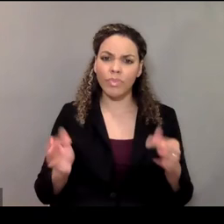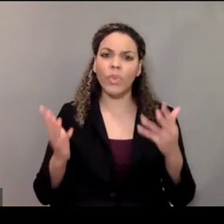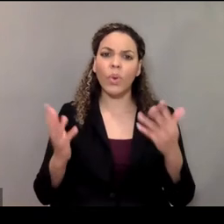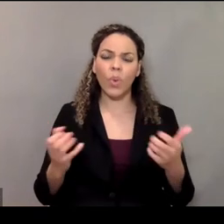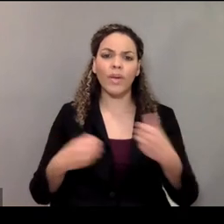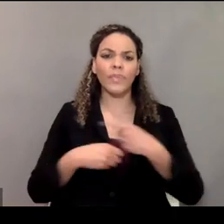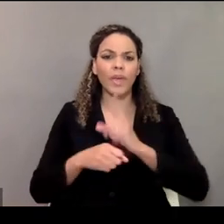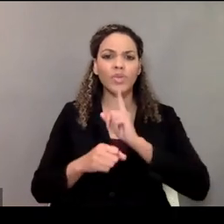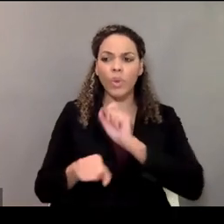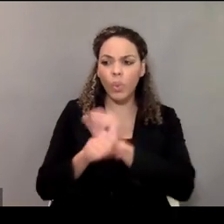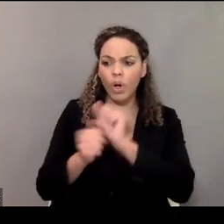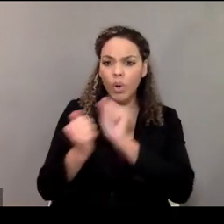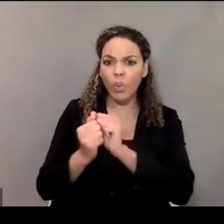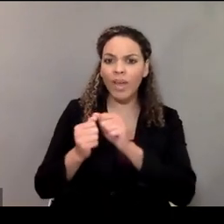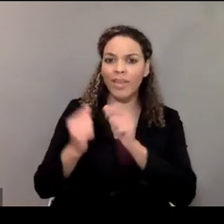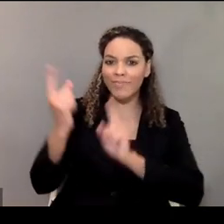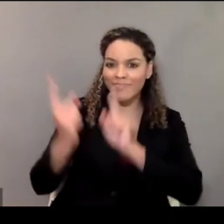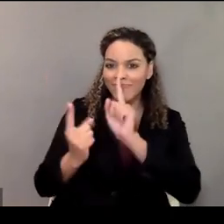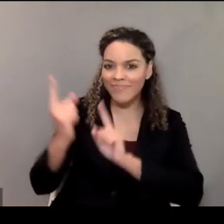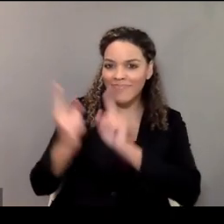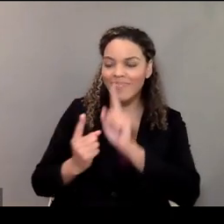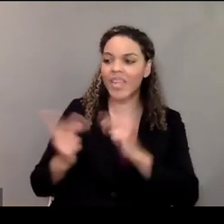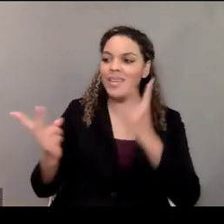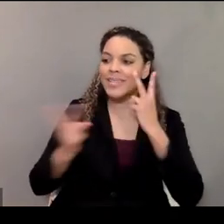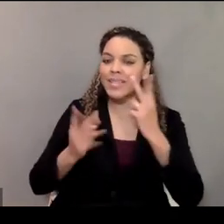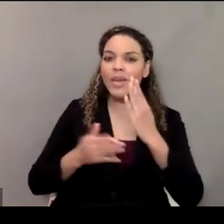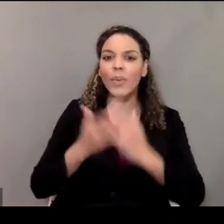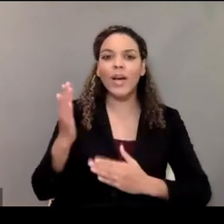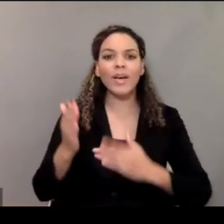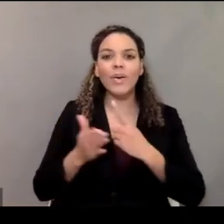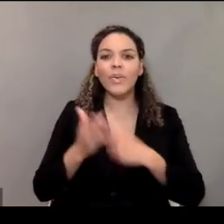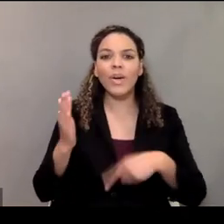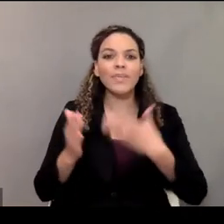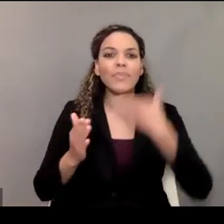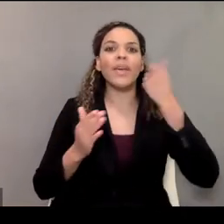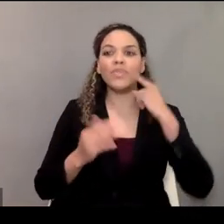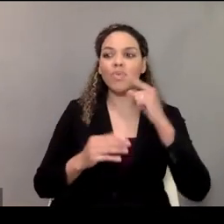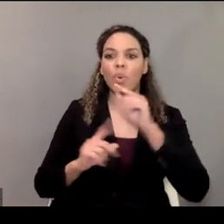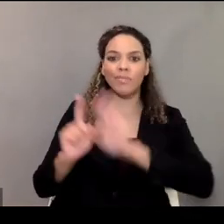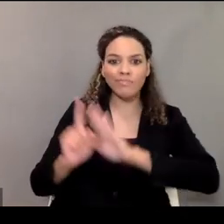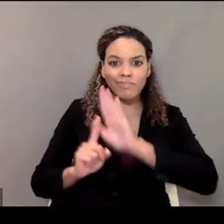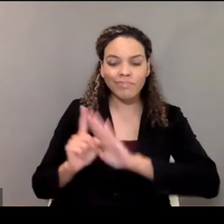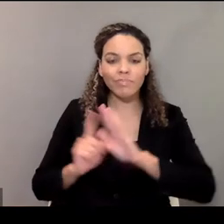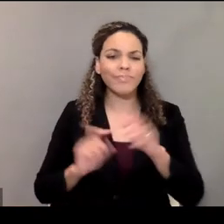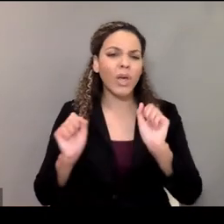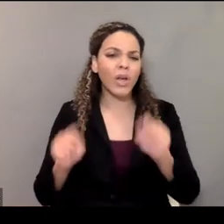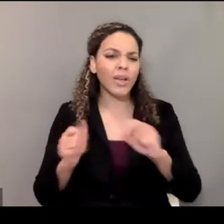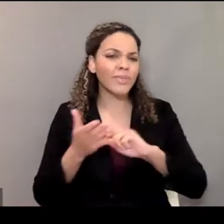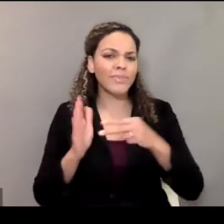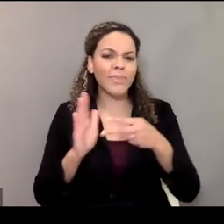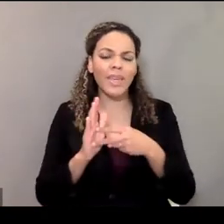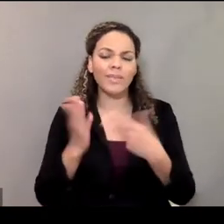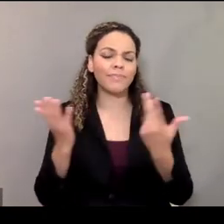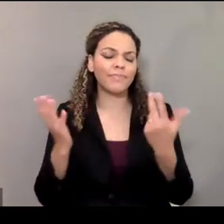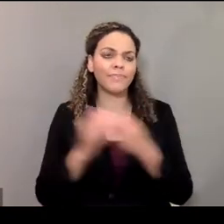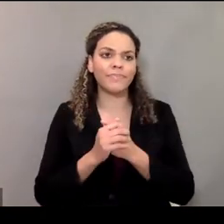want to work with the individual on what's going to be best for them. It could be anything